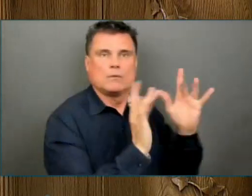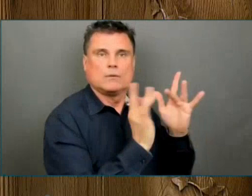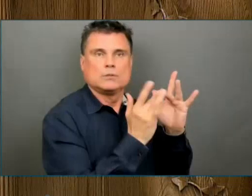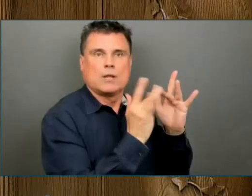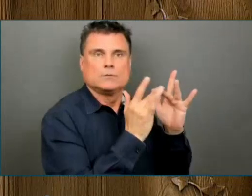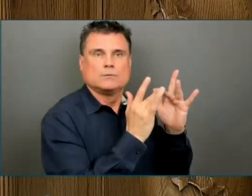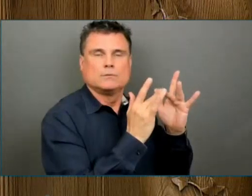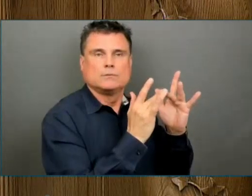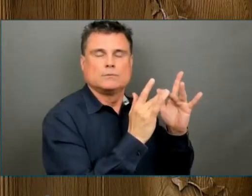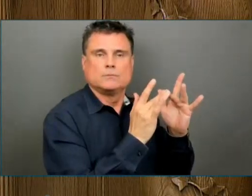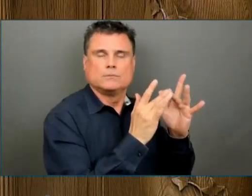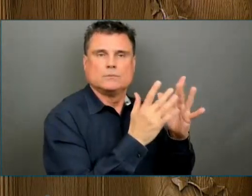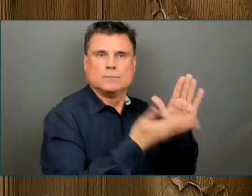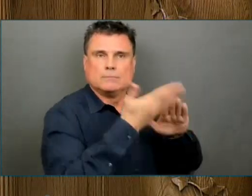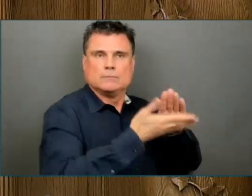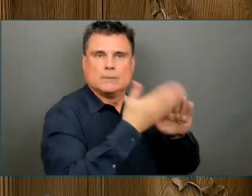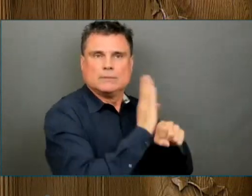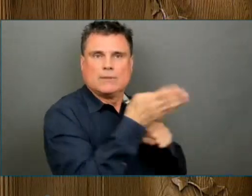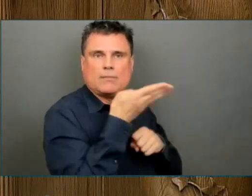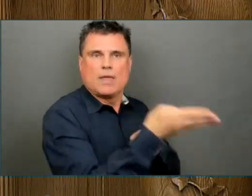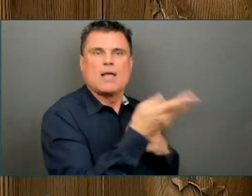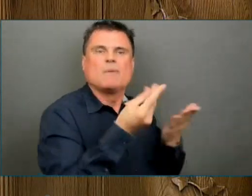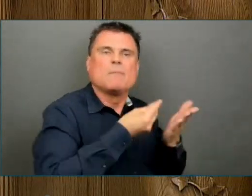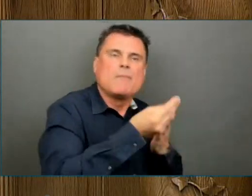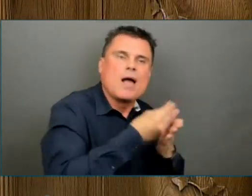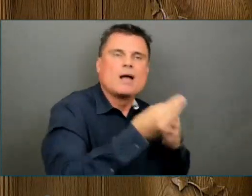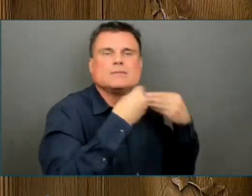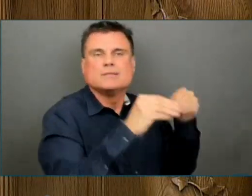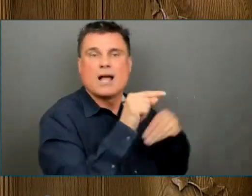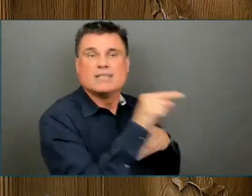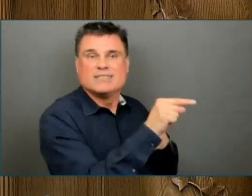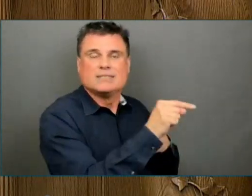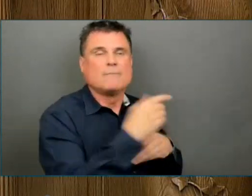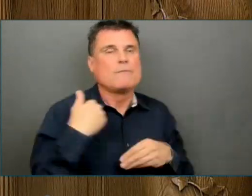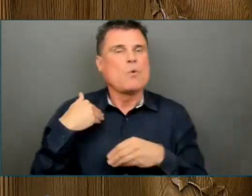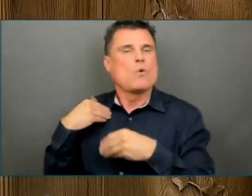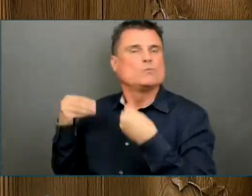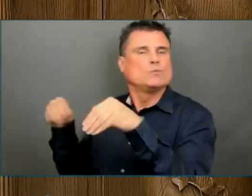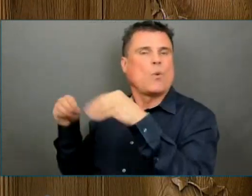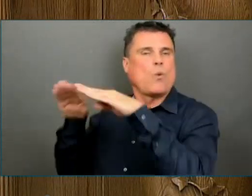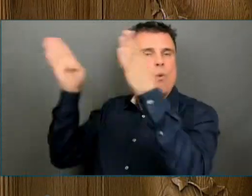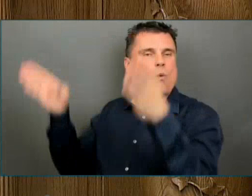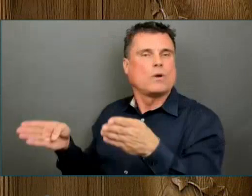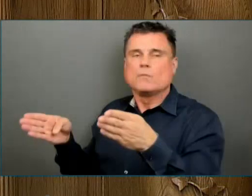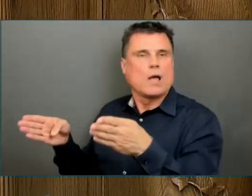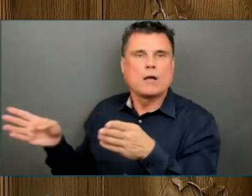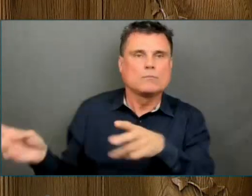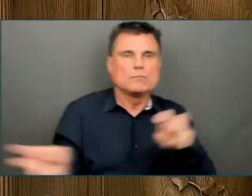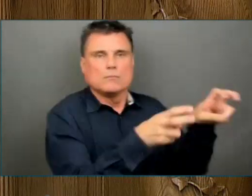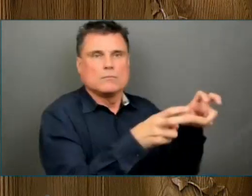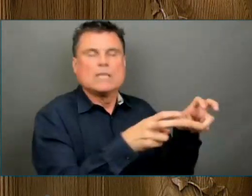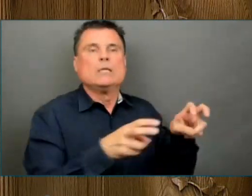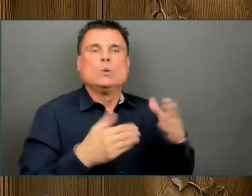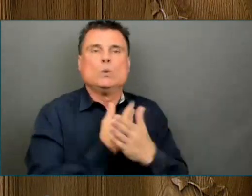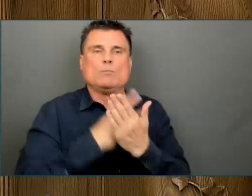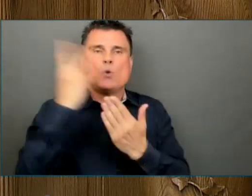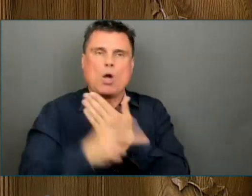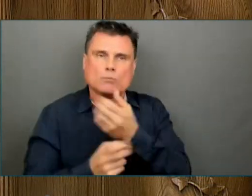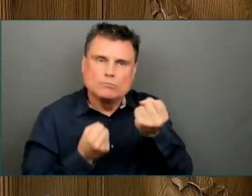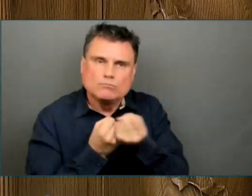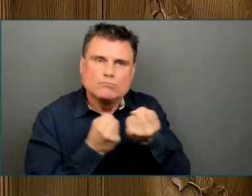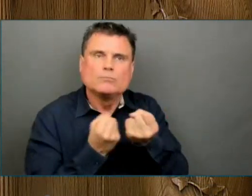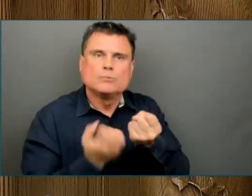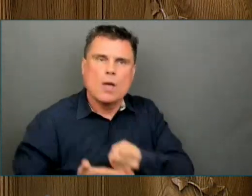The new Launch Online program is helping over 4,000 eligible small businesses to increase their digital presence